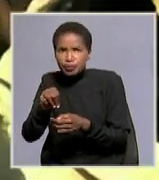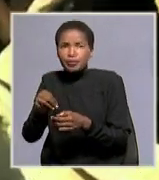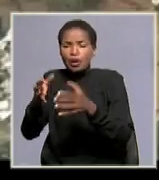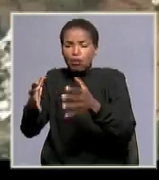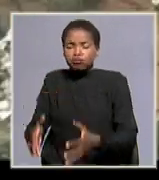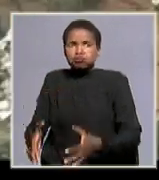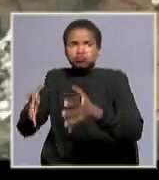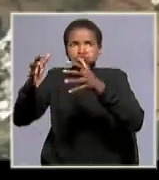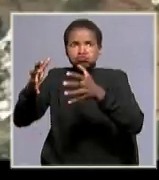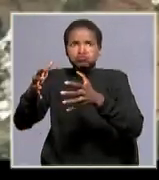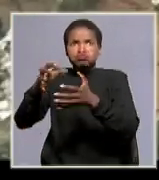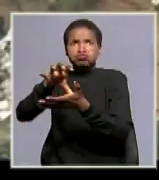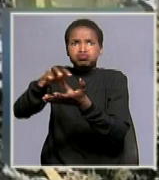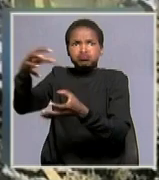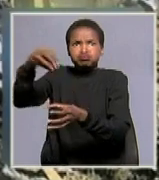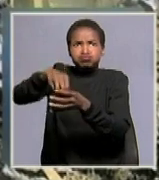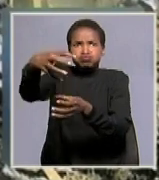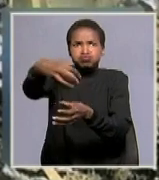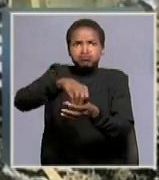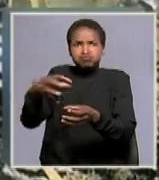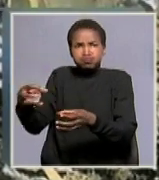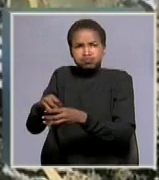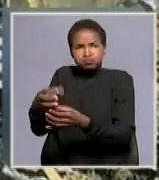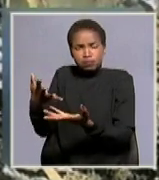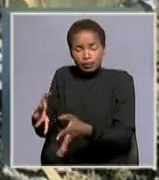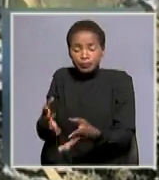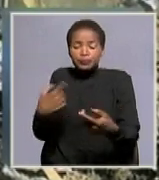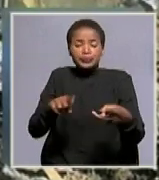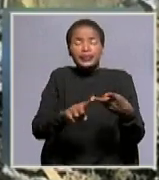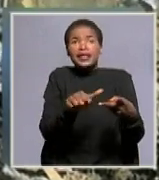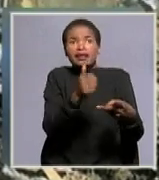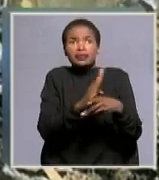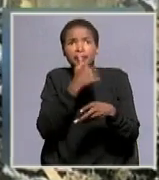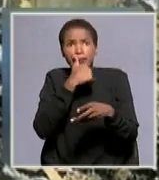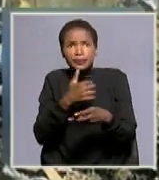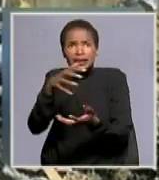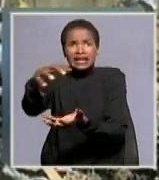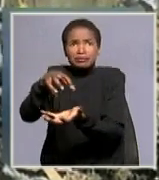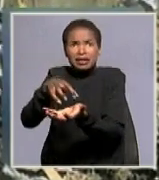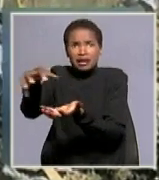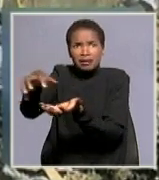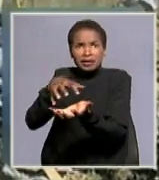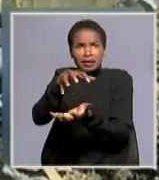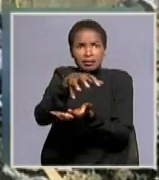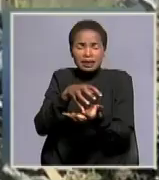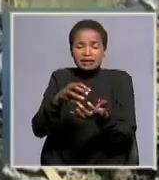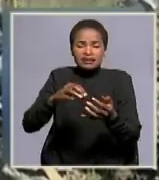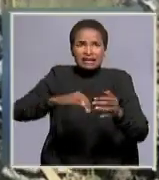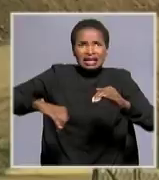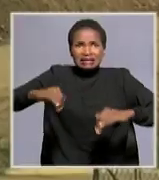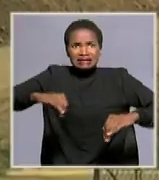and they it's some of some other sectors they they they collect they uh sort